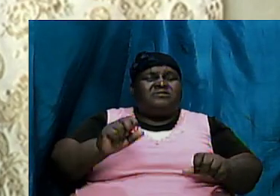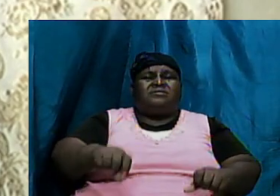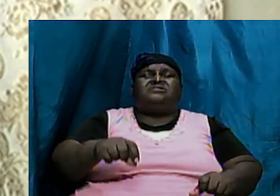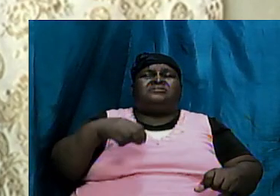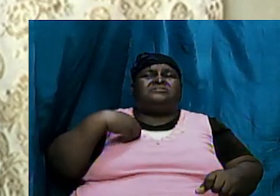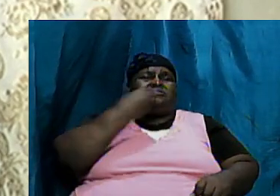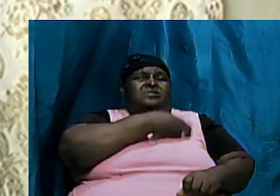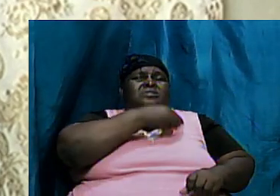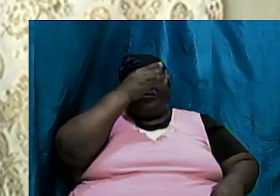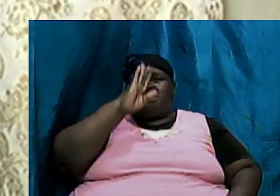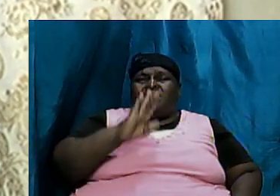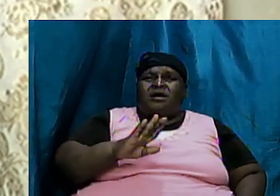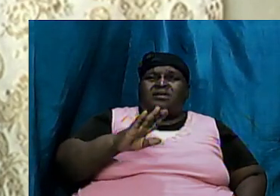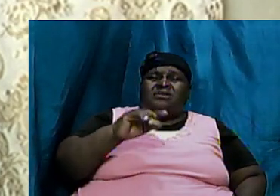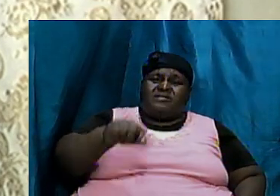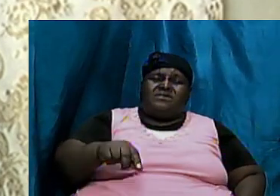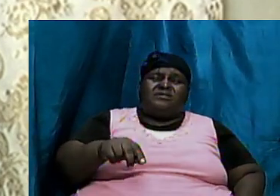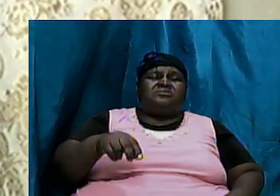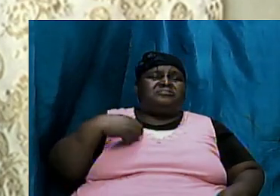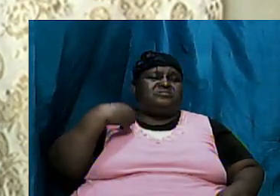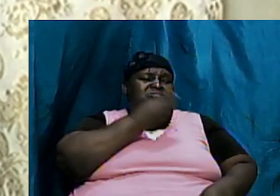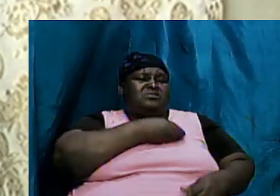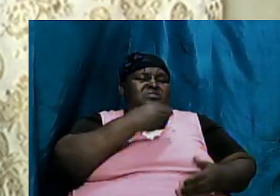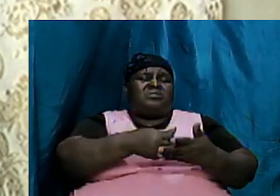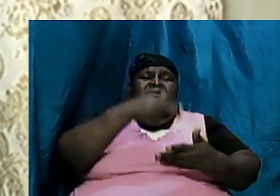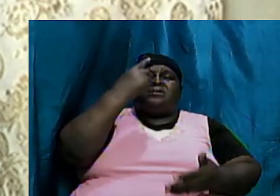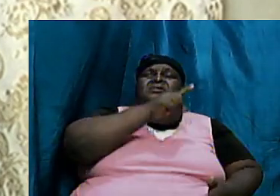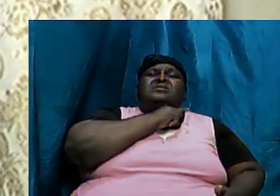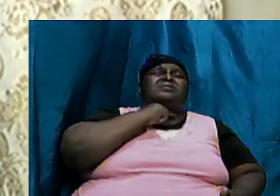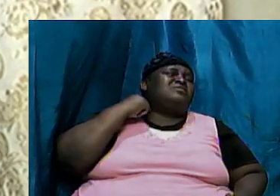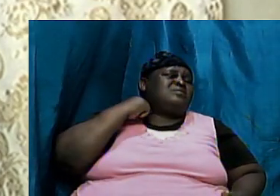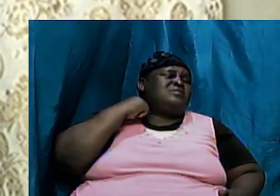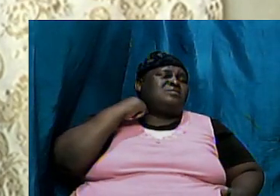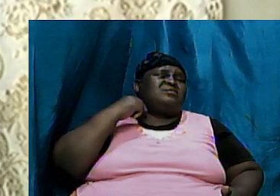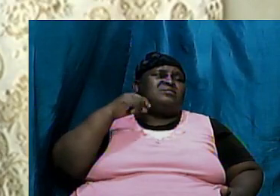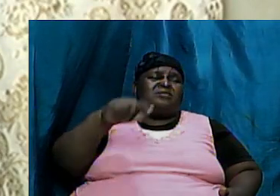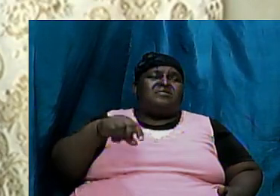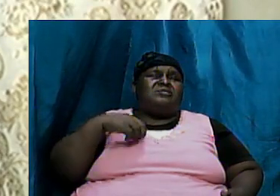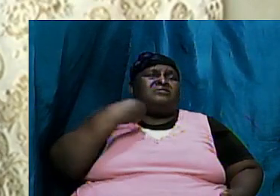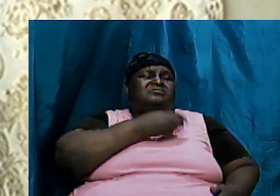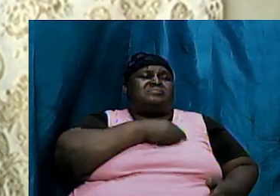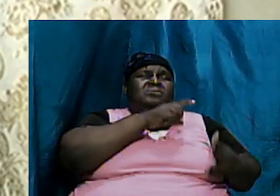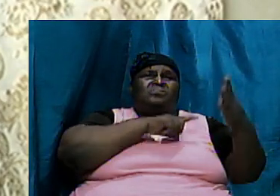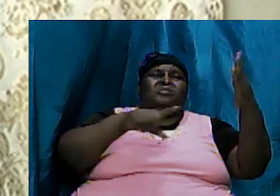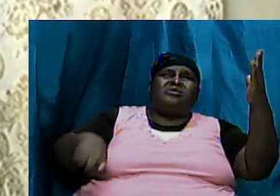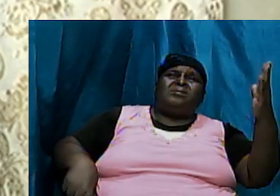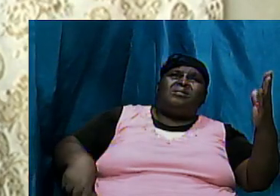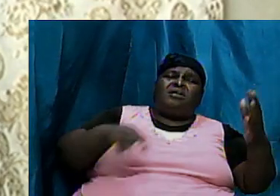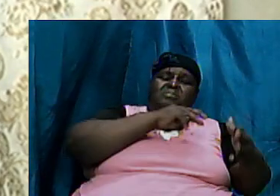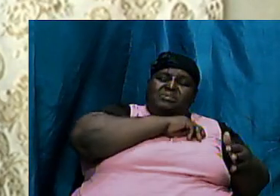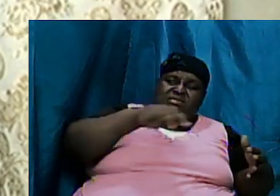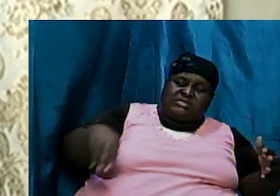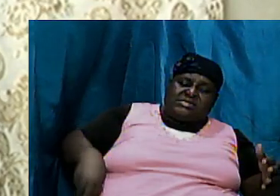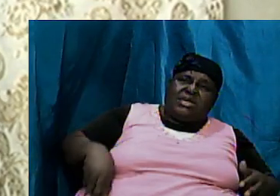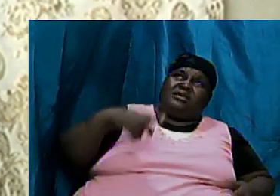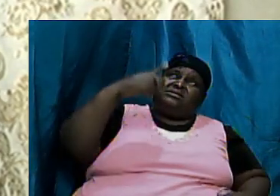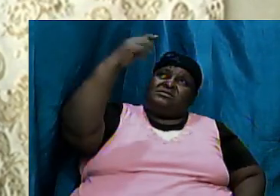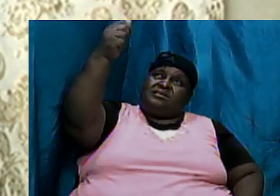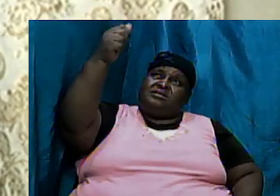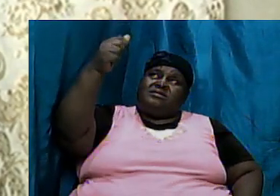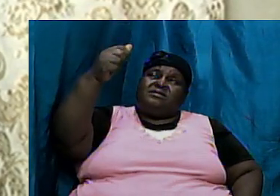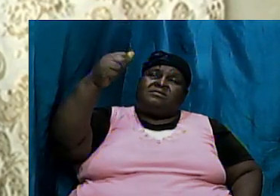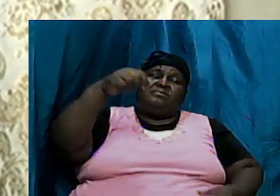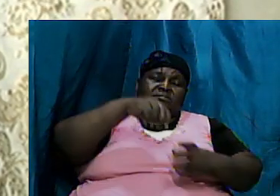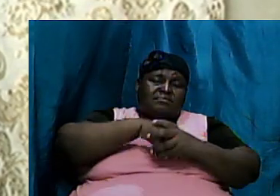this our high priest this our lord messiah jesus himself is saying the